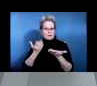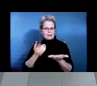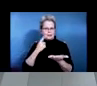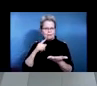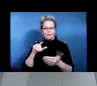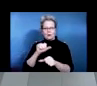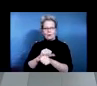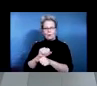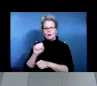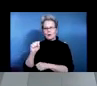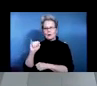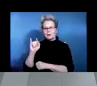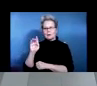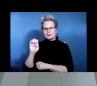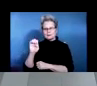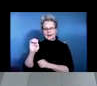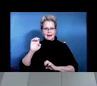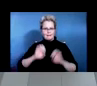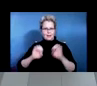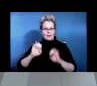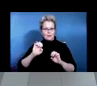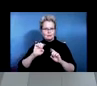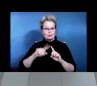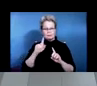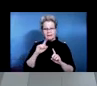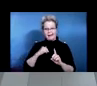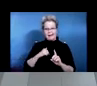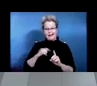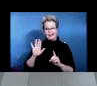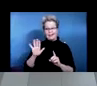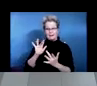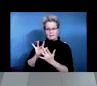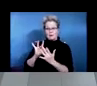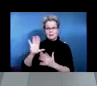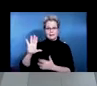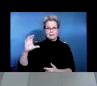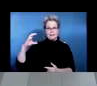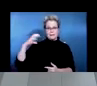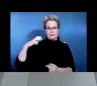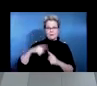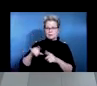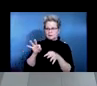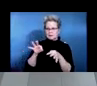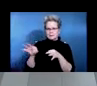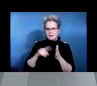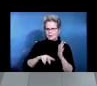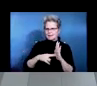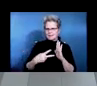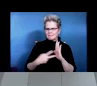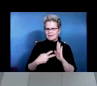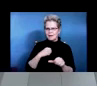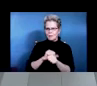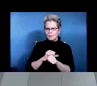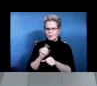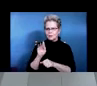I then had to go back to the employer and explain to them um what this is so not only was the employer educated about DVR role